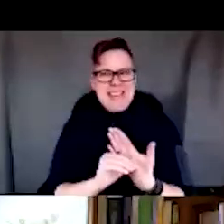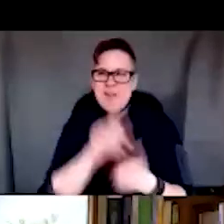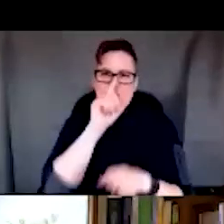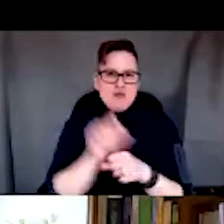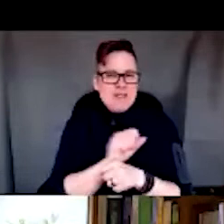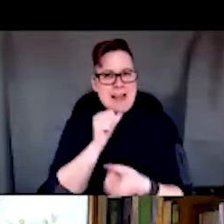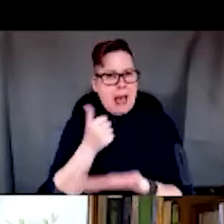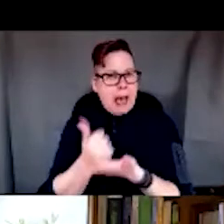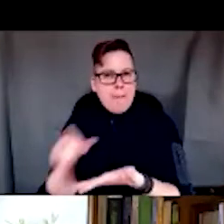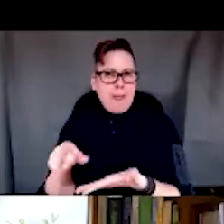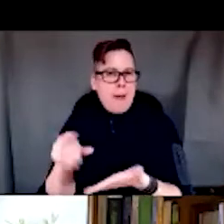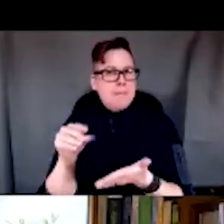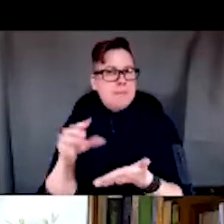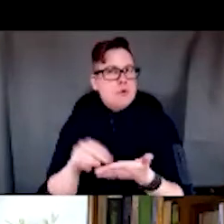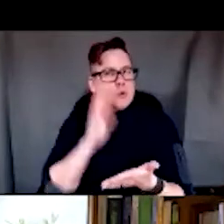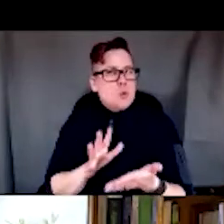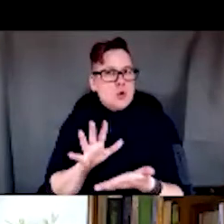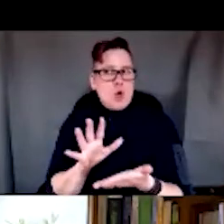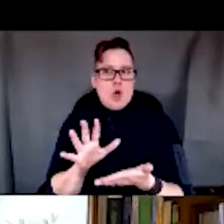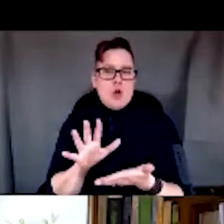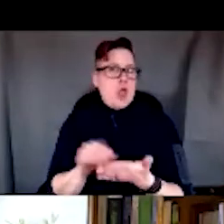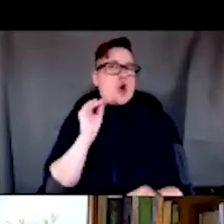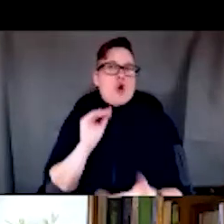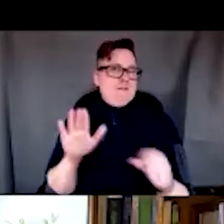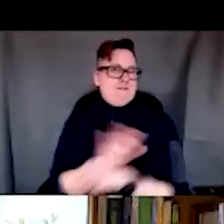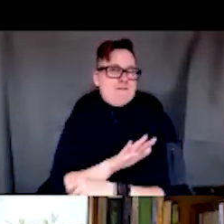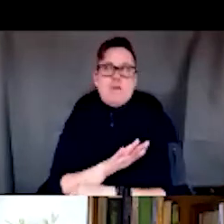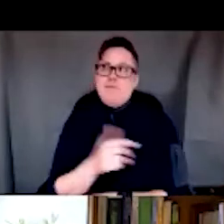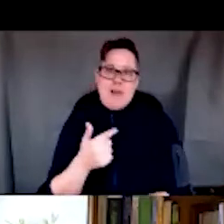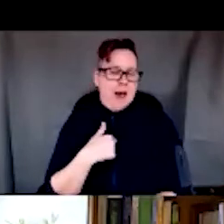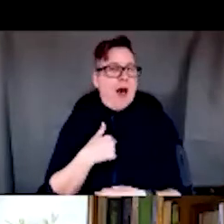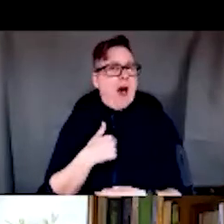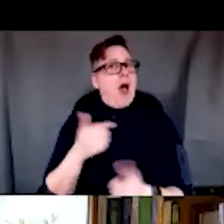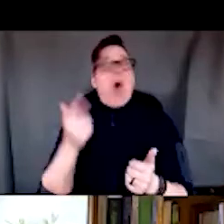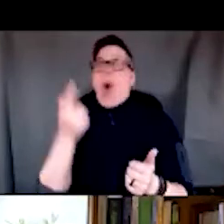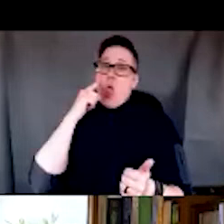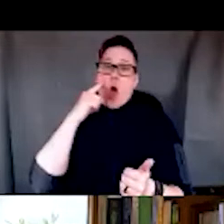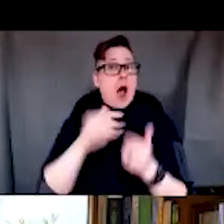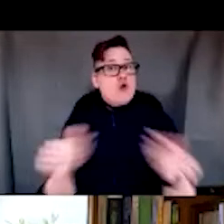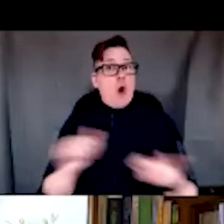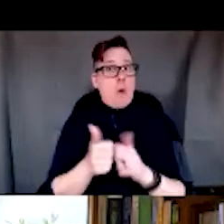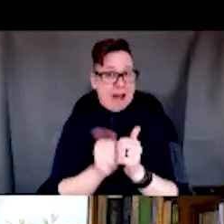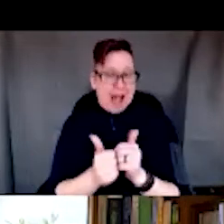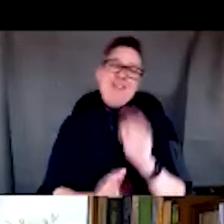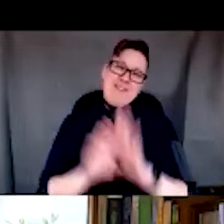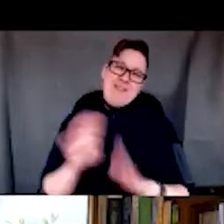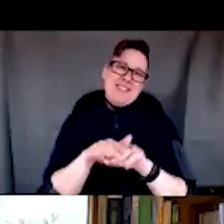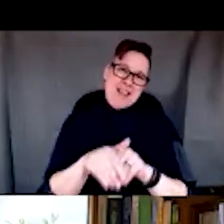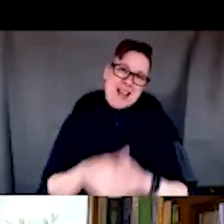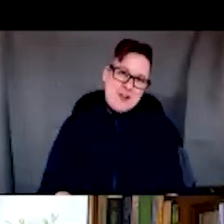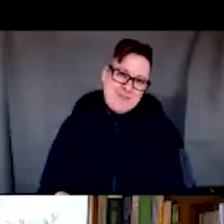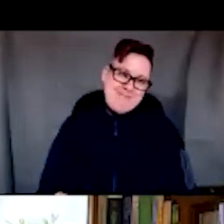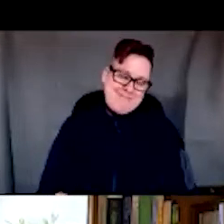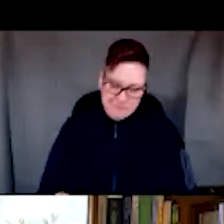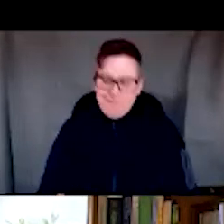learning this content, I naturally want to solve all problems with developing a simulation. And